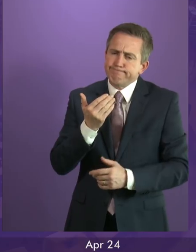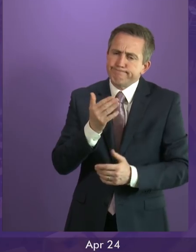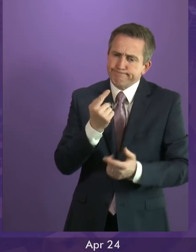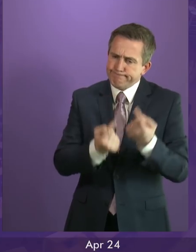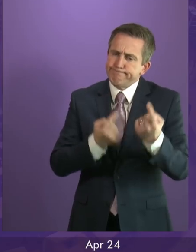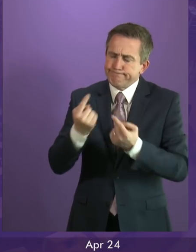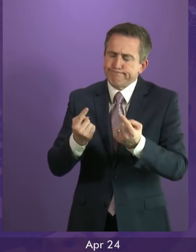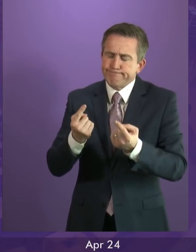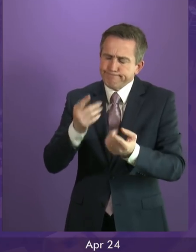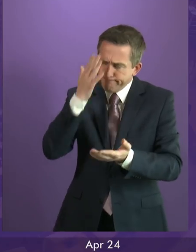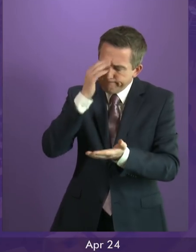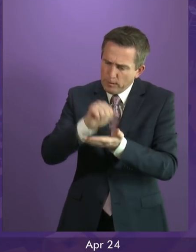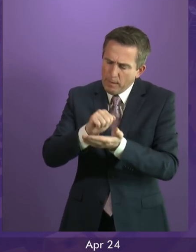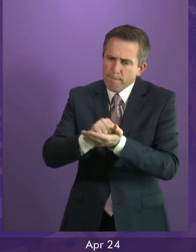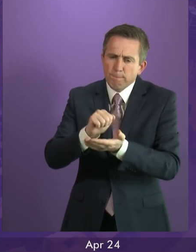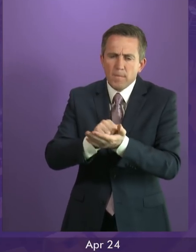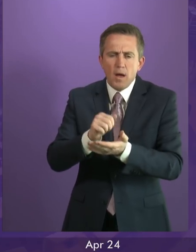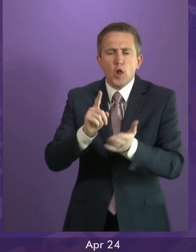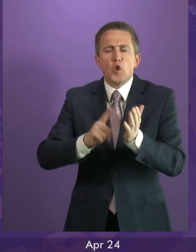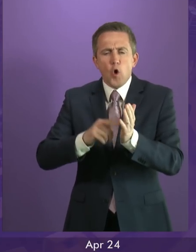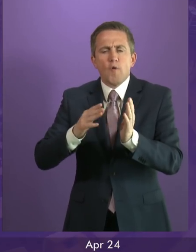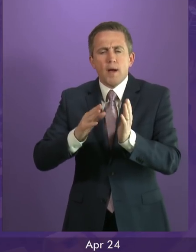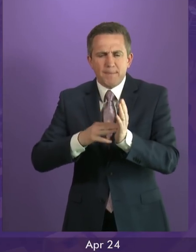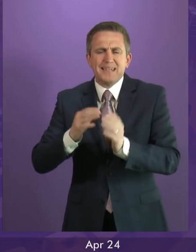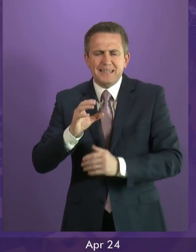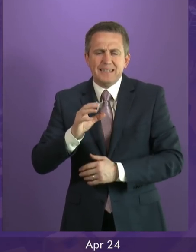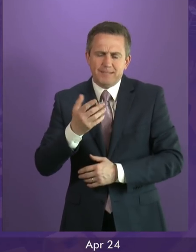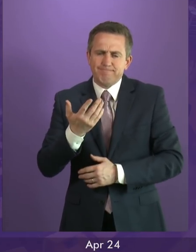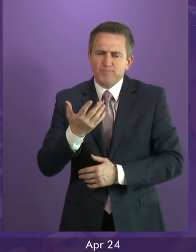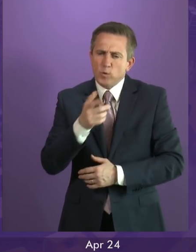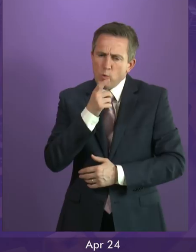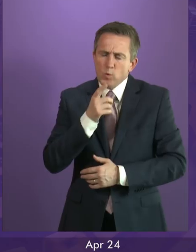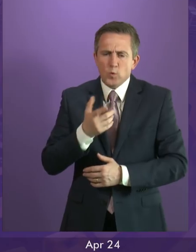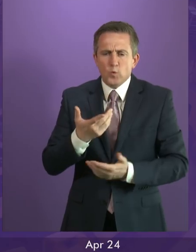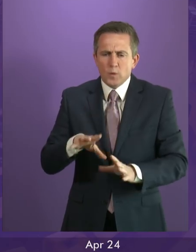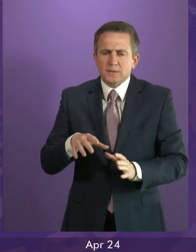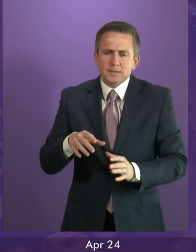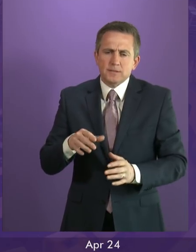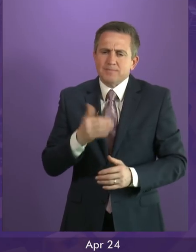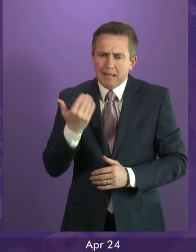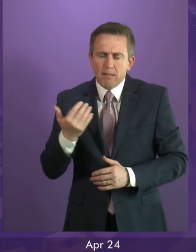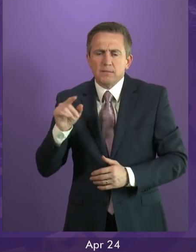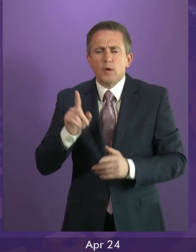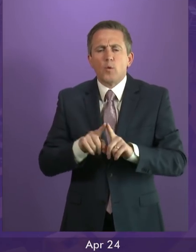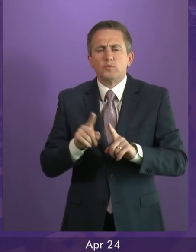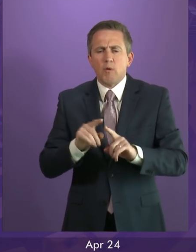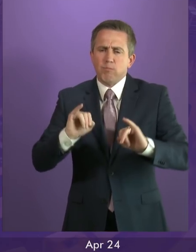McKee. Our thoughts are with her family and friends and to all affected by the shocking bombings in Sri Lanka.